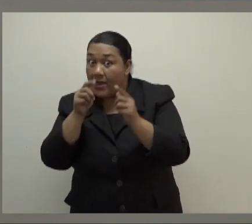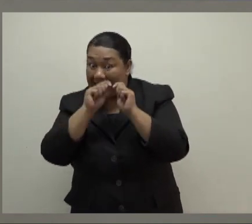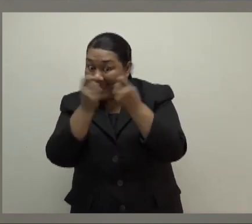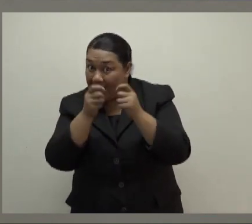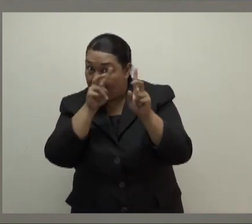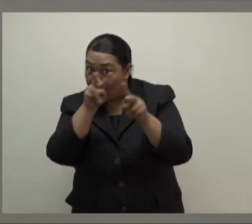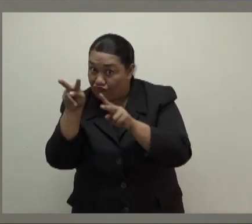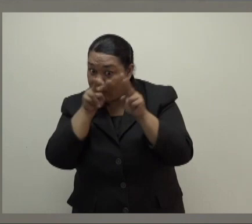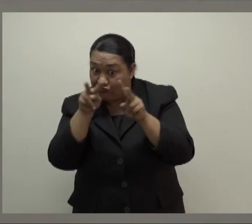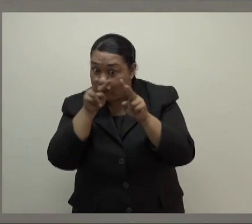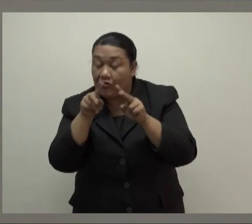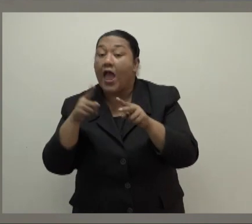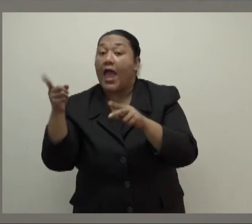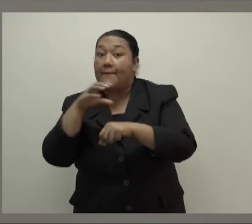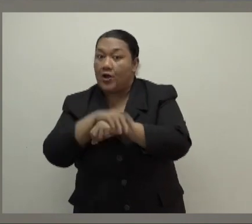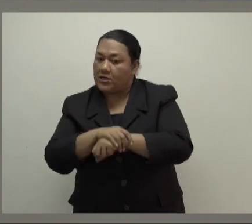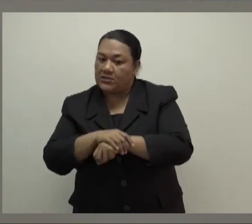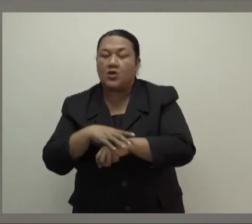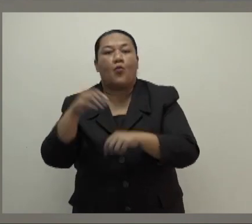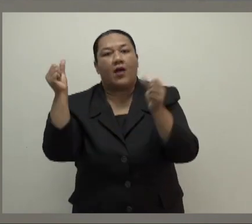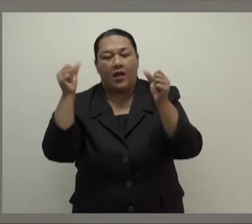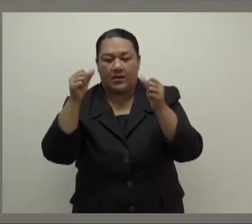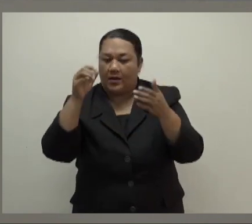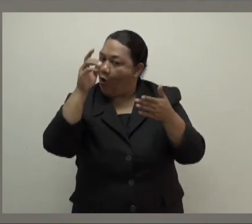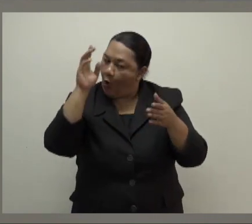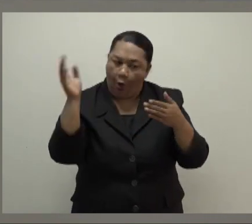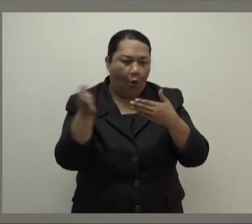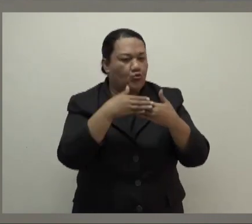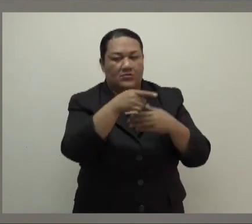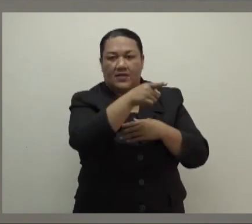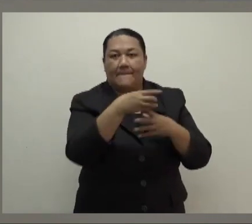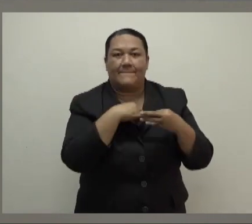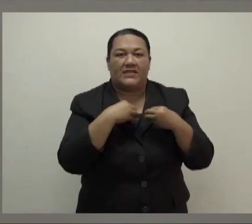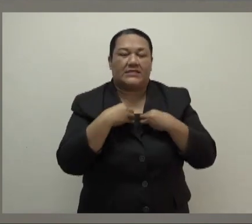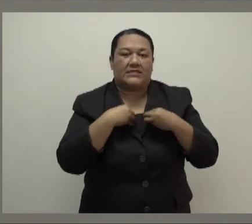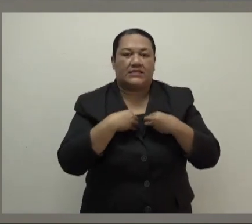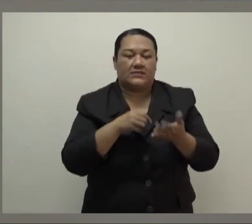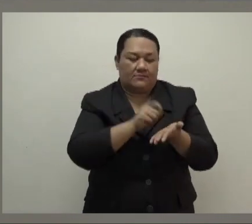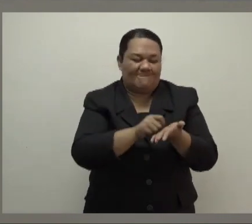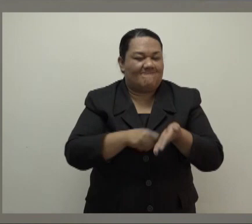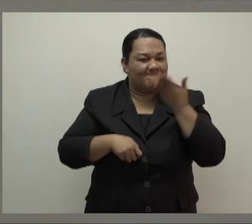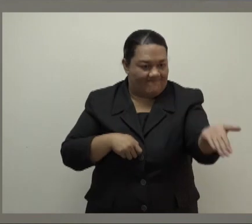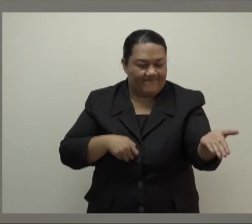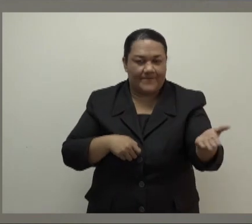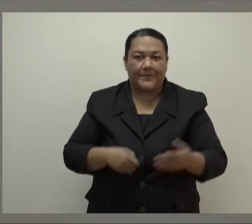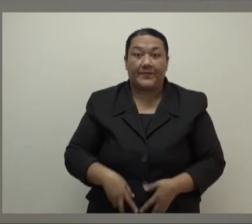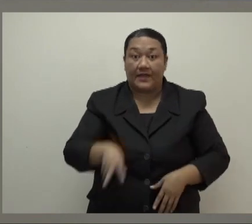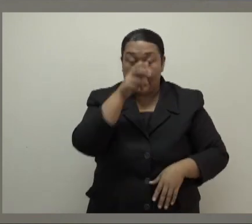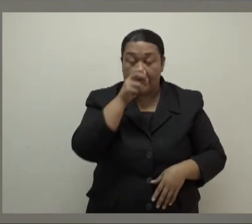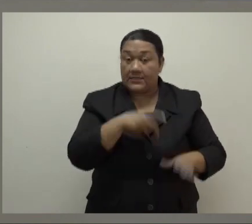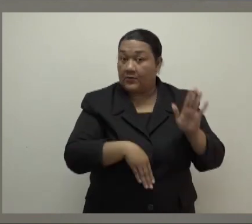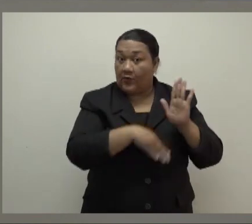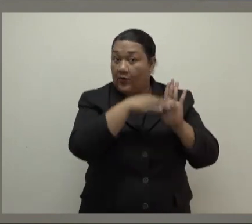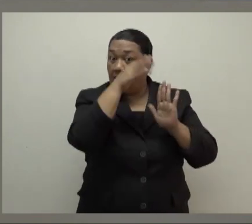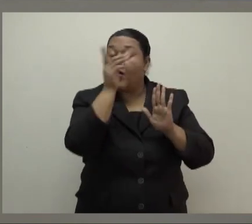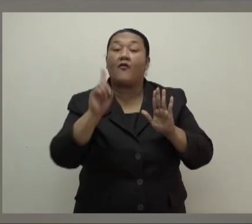in our tourism sector spoiling the buns for all those who are following the rules. These easing of the restrictions, ladies and gentlemen, mean